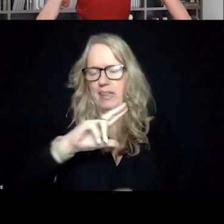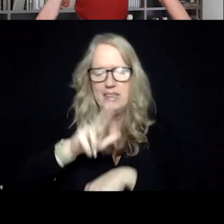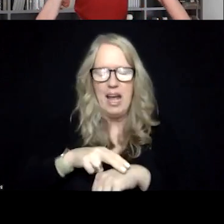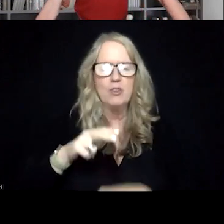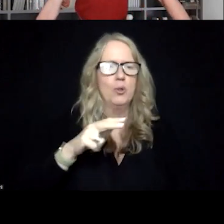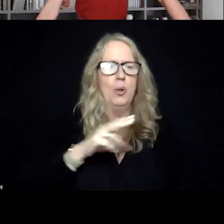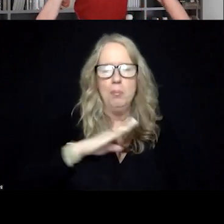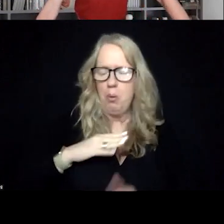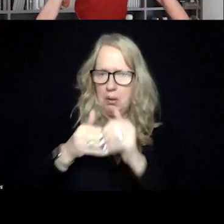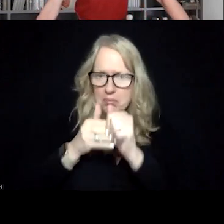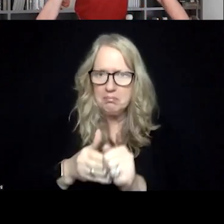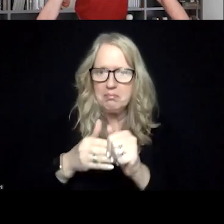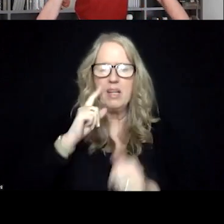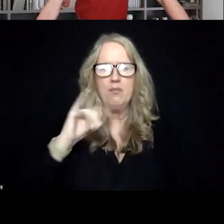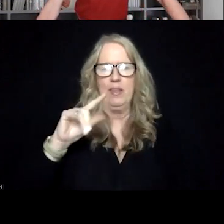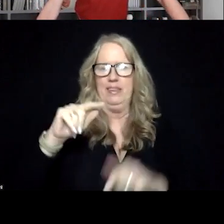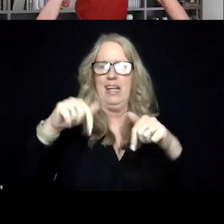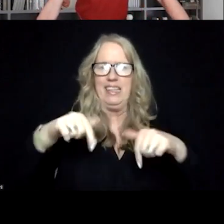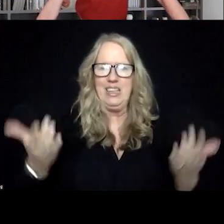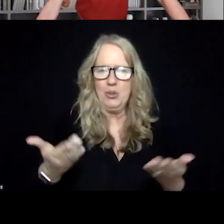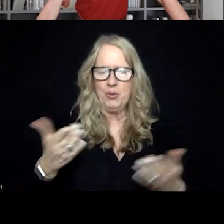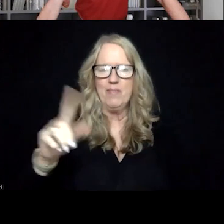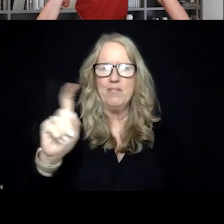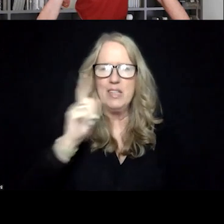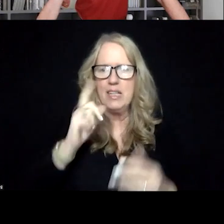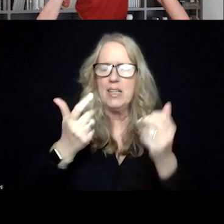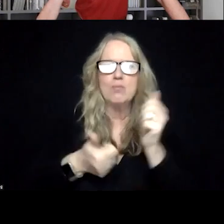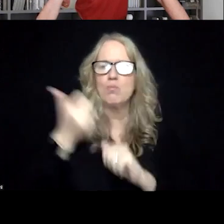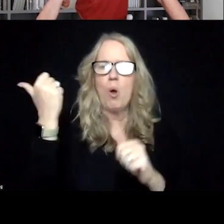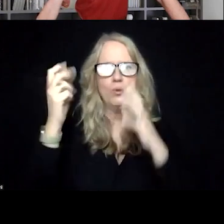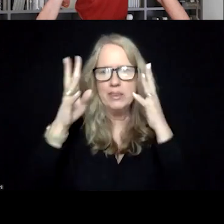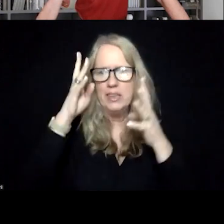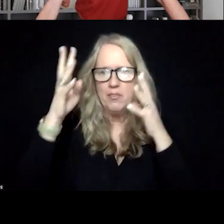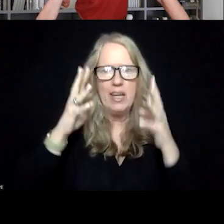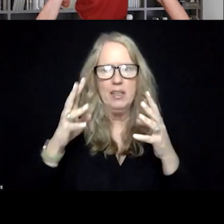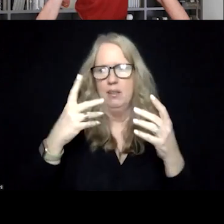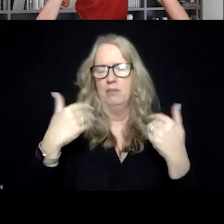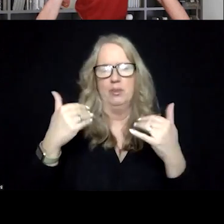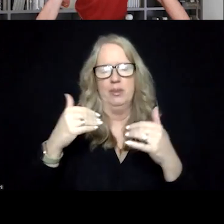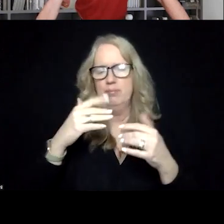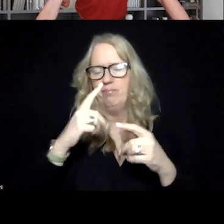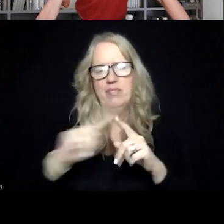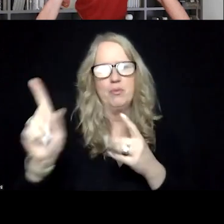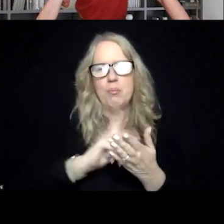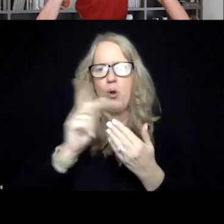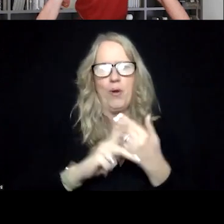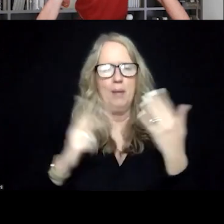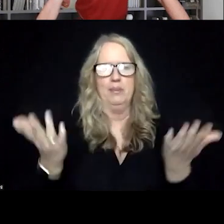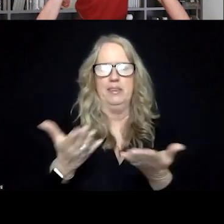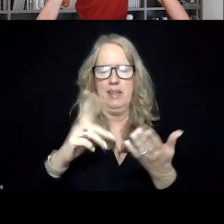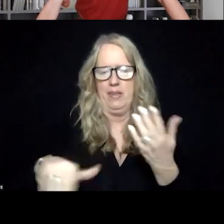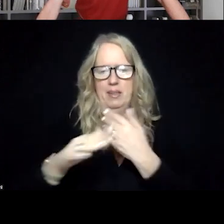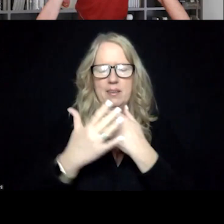the CIT program here in Phoenix with some of the most innovative programs in the country. So we're thrilled to be